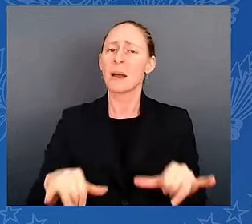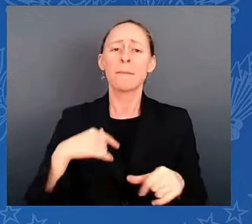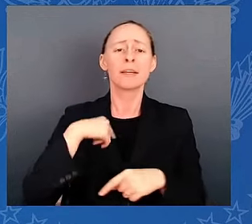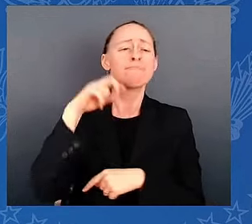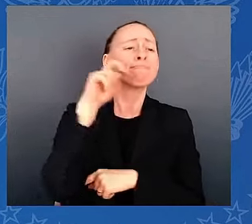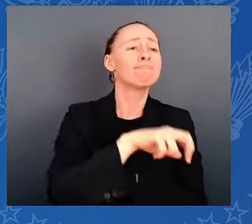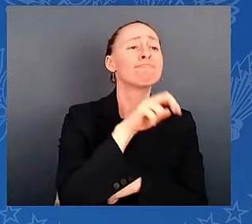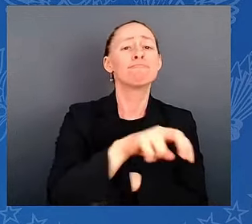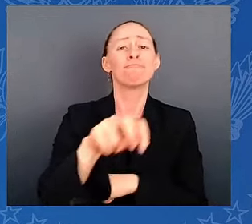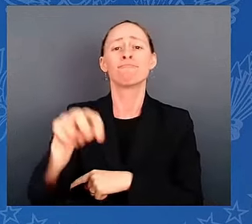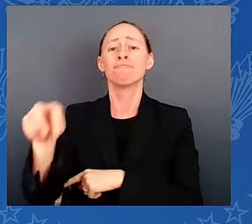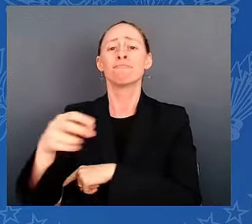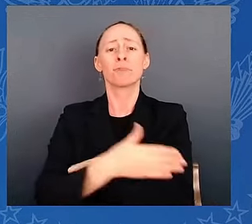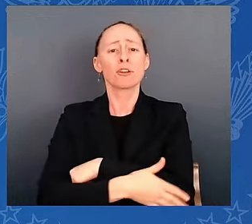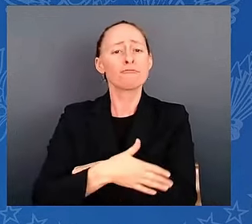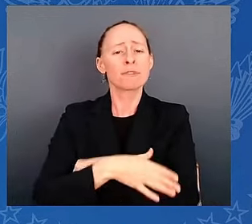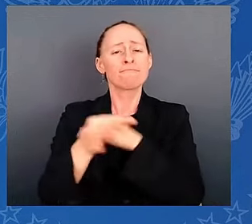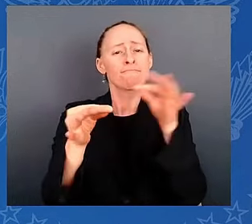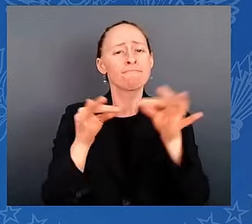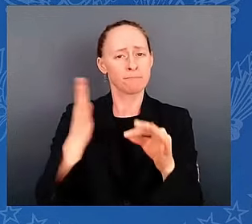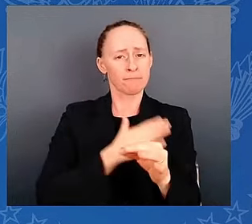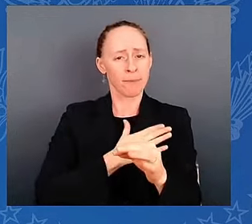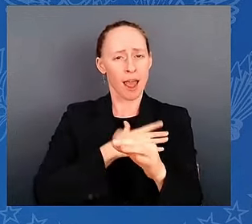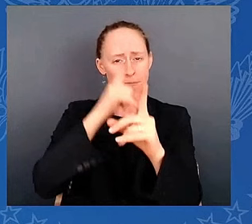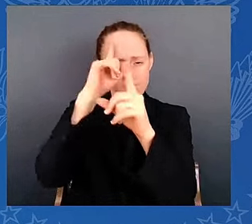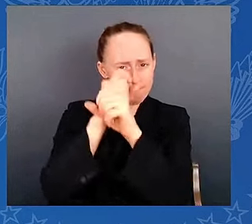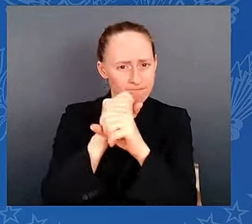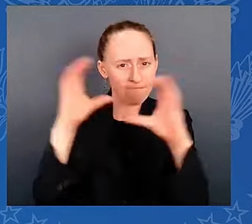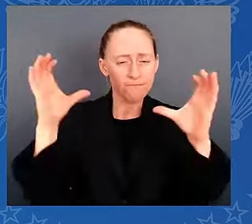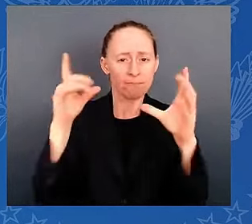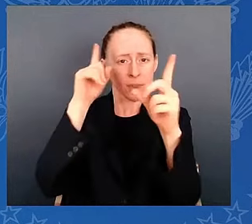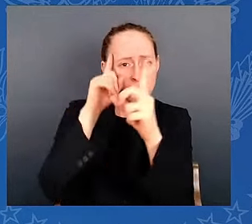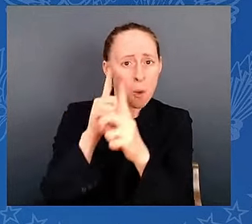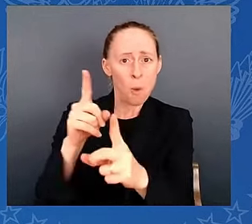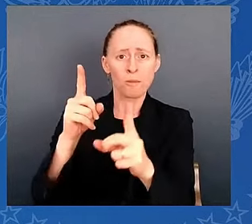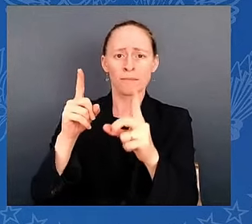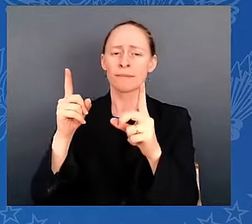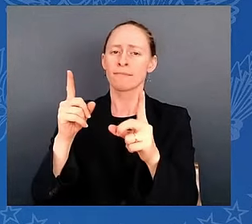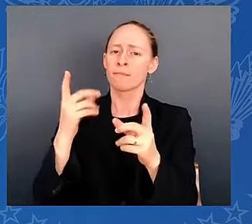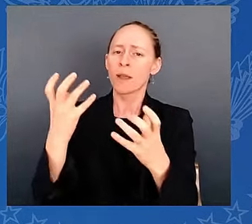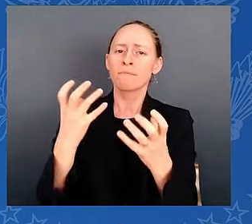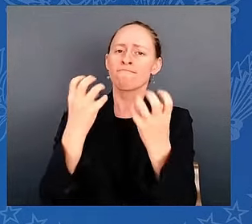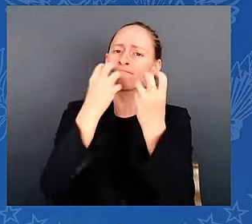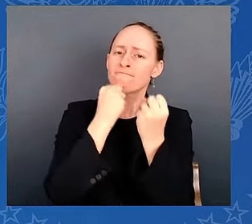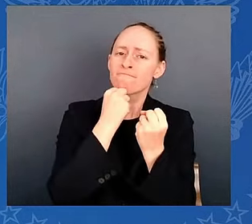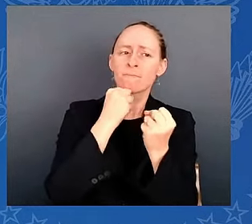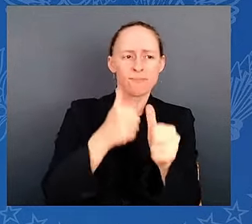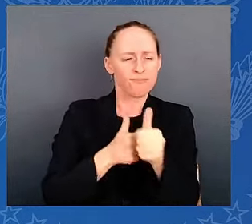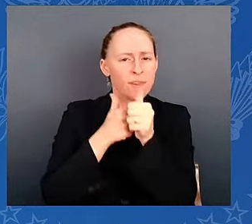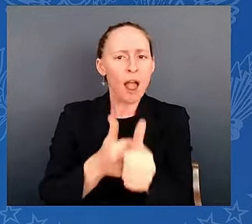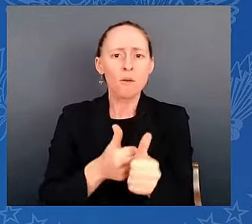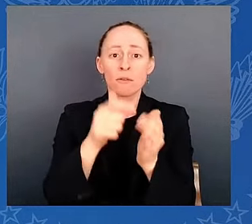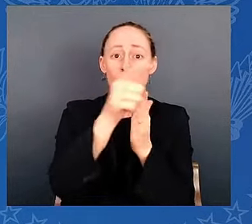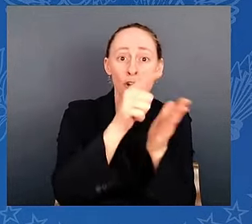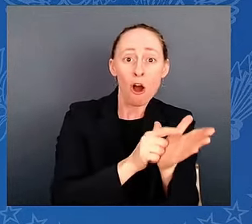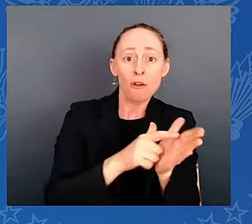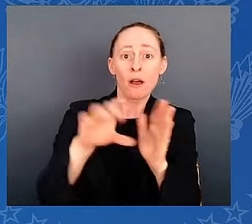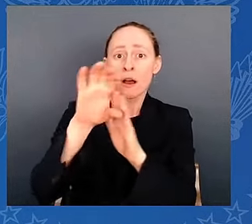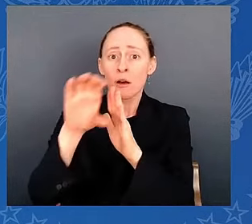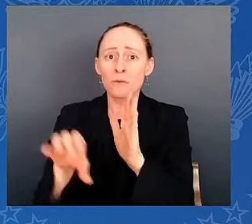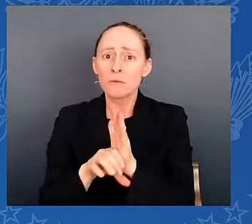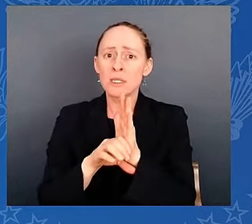stand up for our Constitution and the rule of law, to call for action at the ballot box, no violence on our streets.